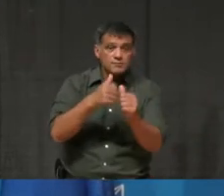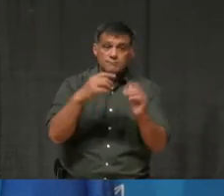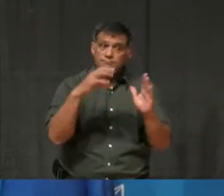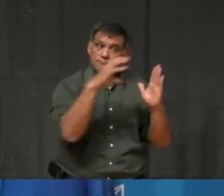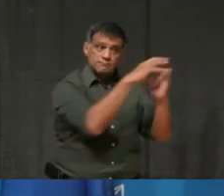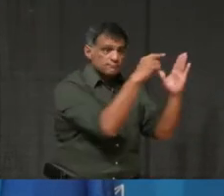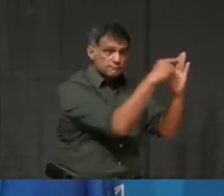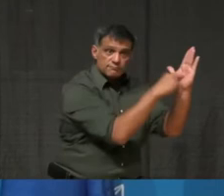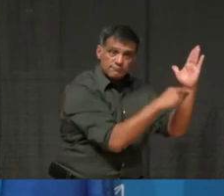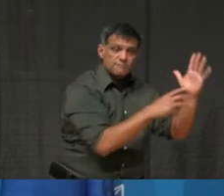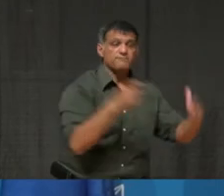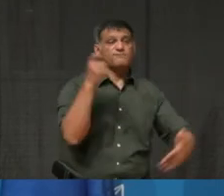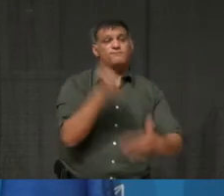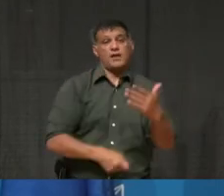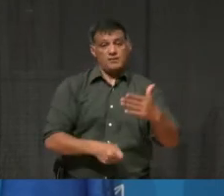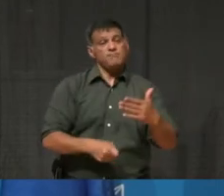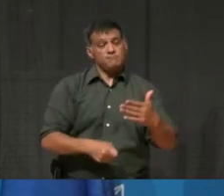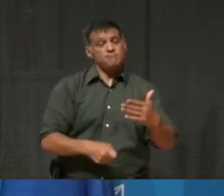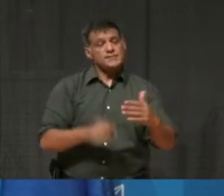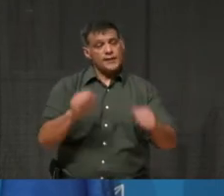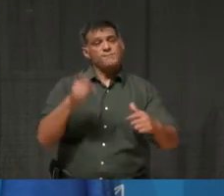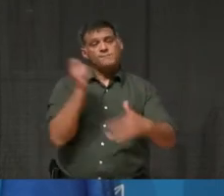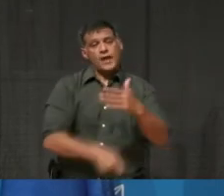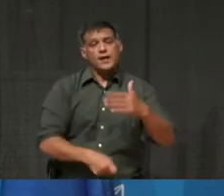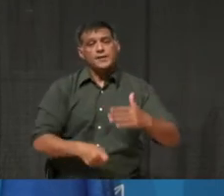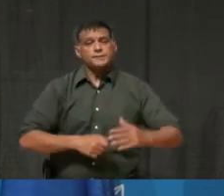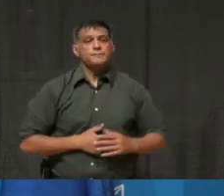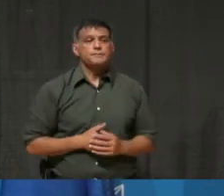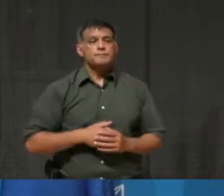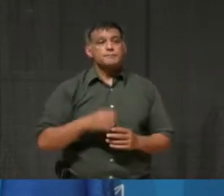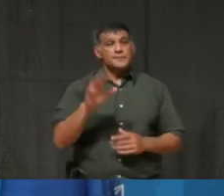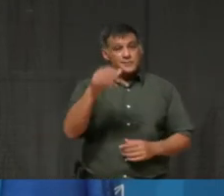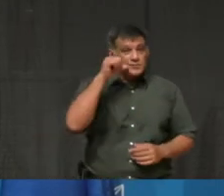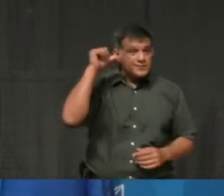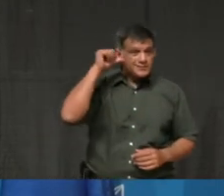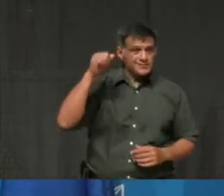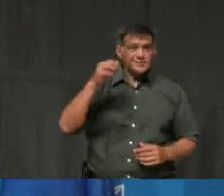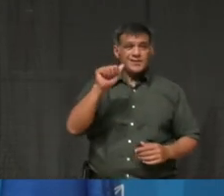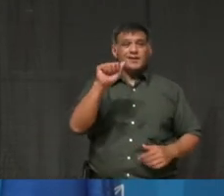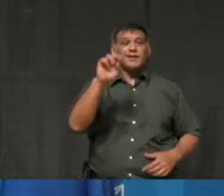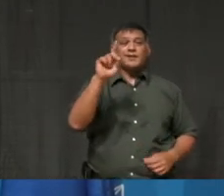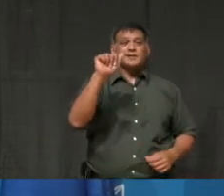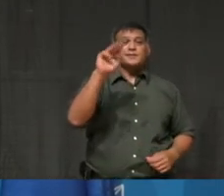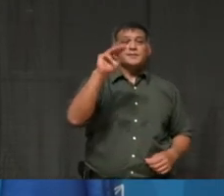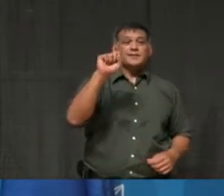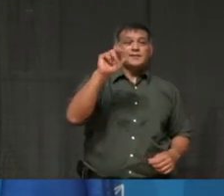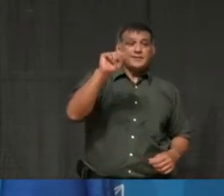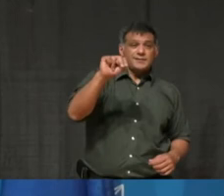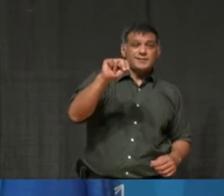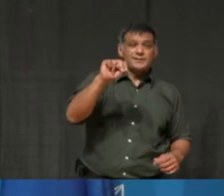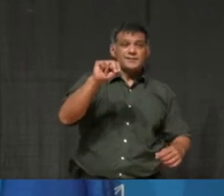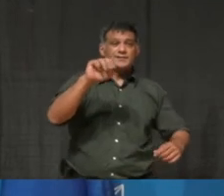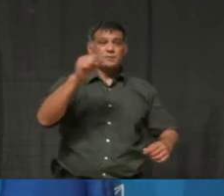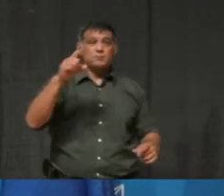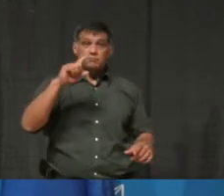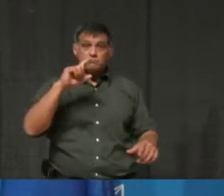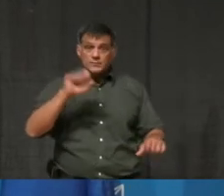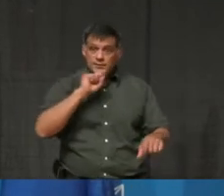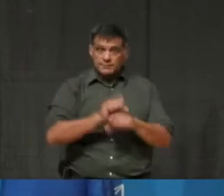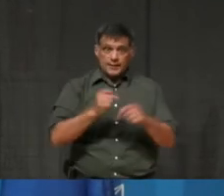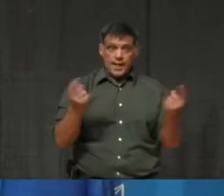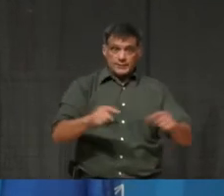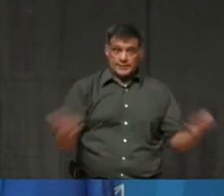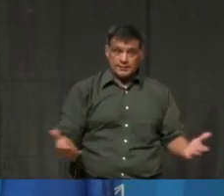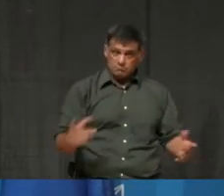if something like, uh, what occurred, uh, yesterday at the establishment in Toronto were to happen here, uh, with a clear, uh, understanding that this